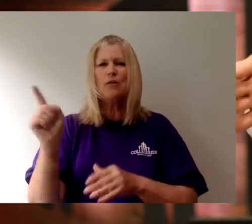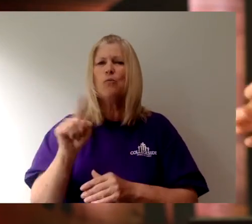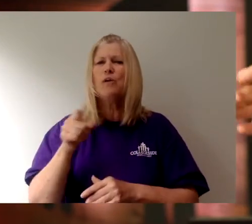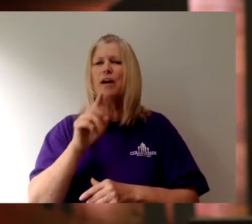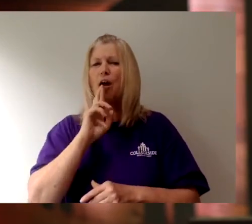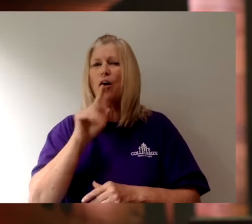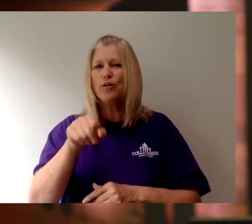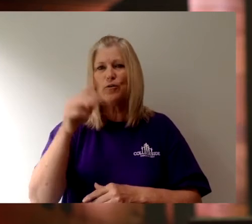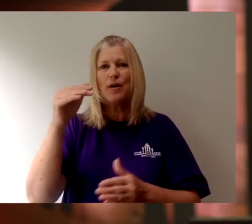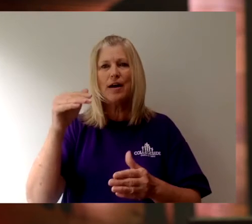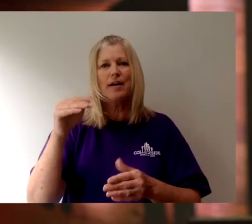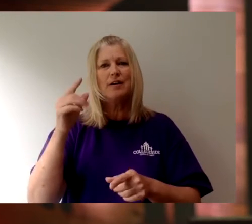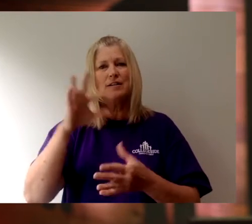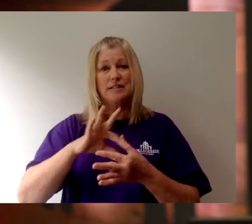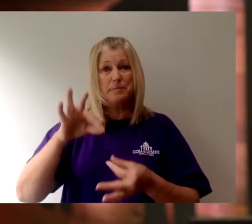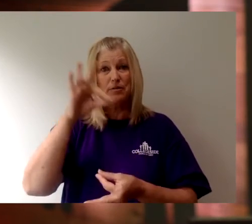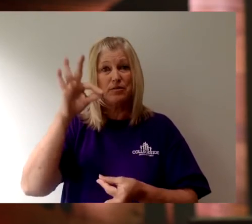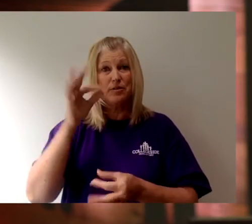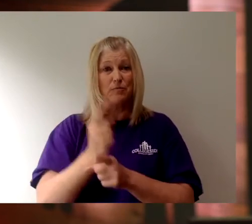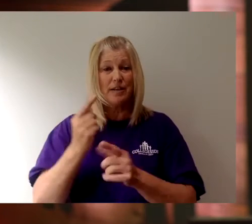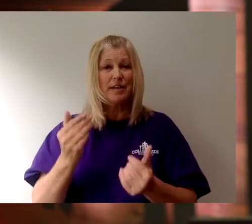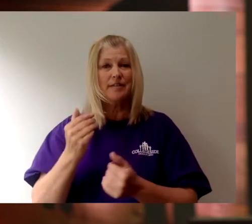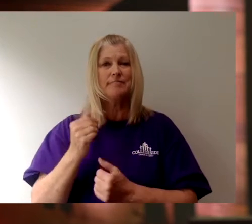Where are you at spiritually?